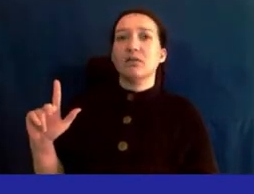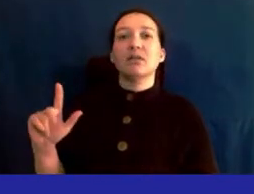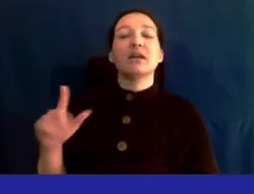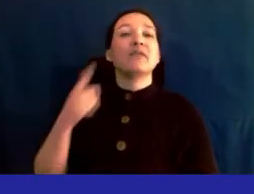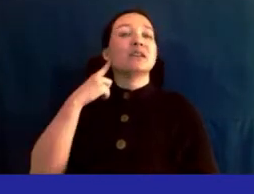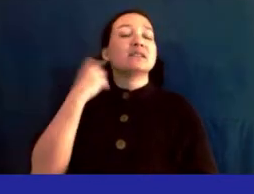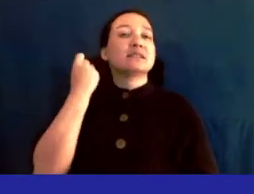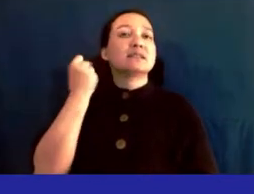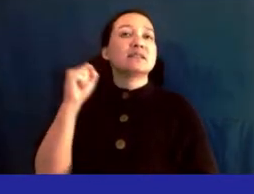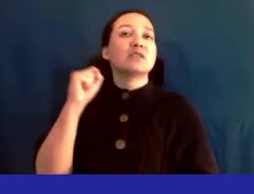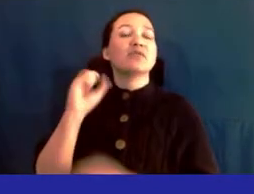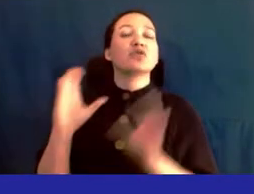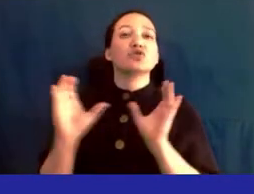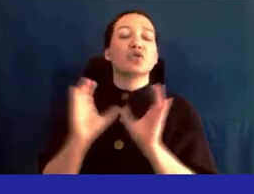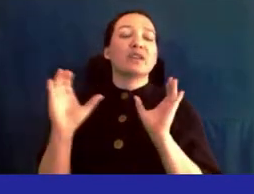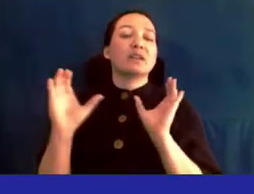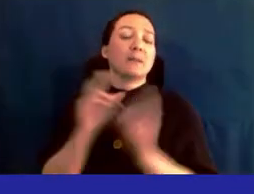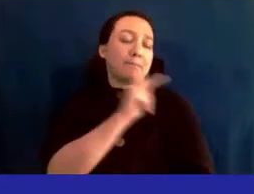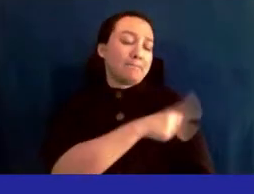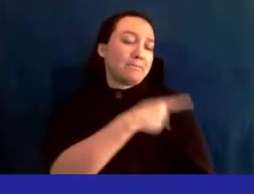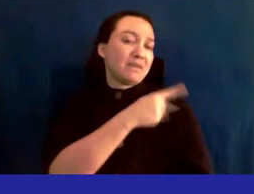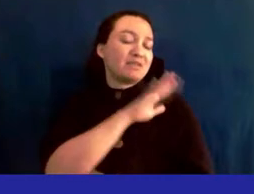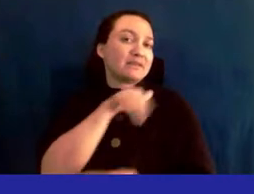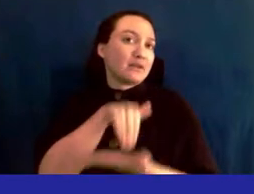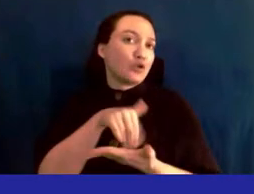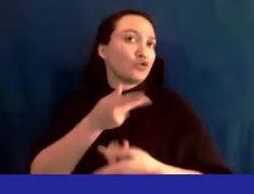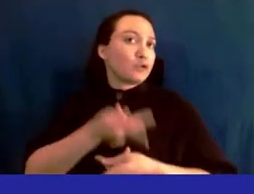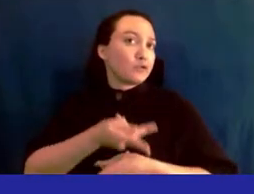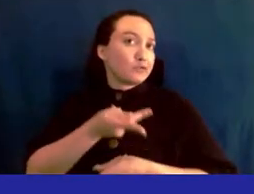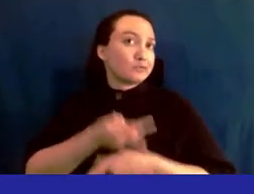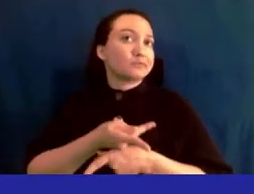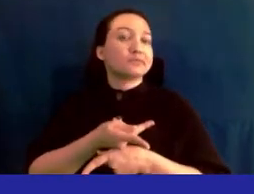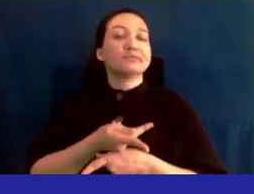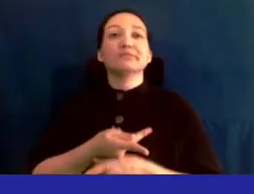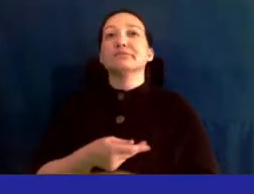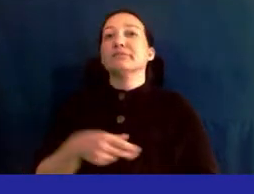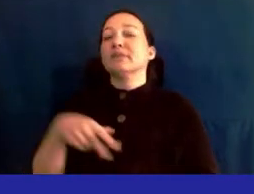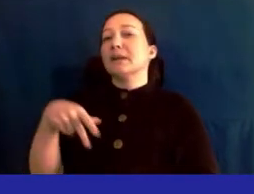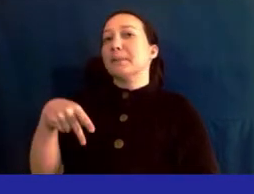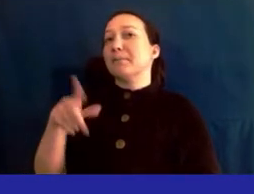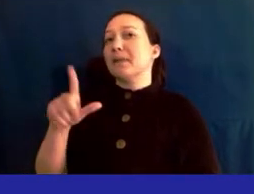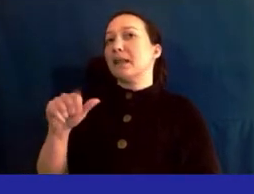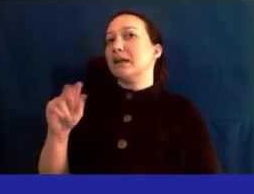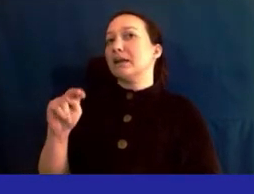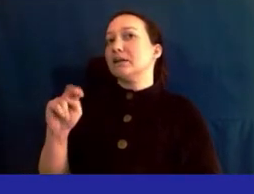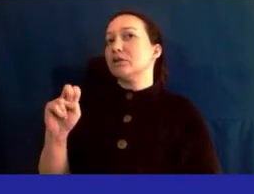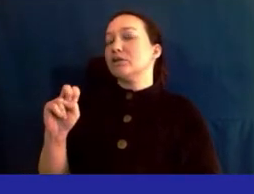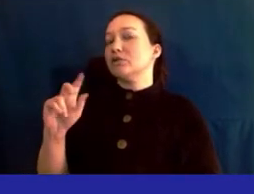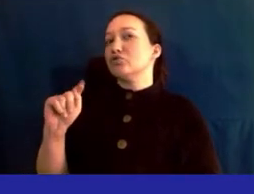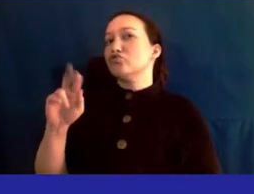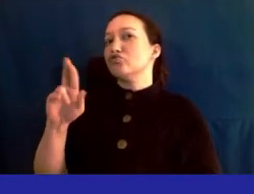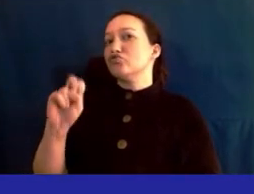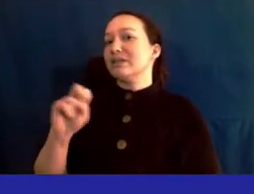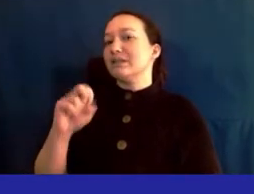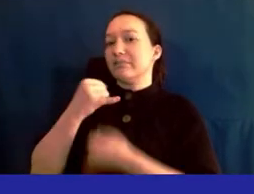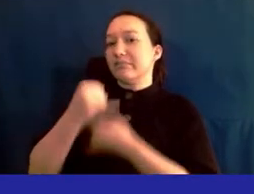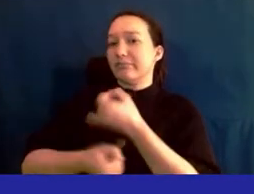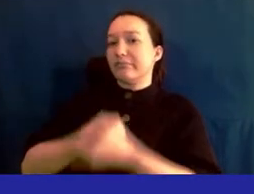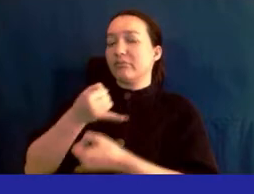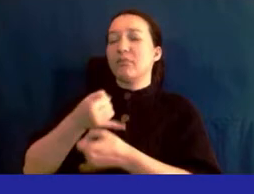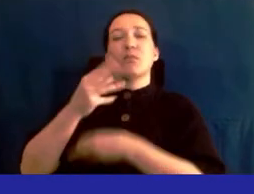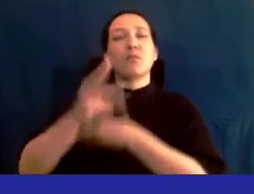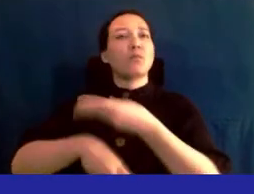certification in patient-centered care by plane tree international worldwide where